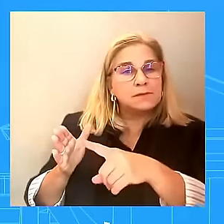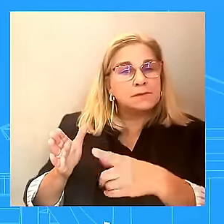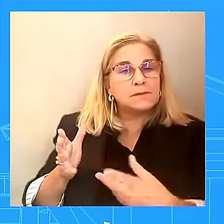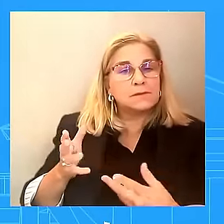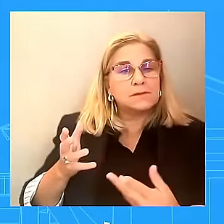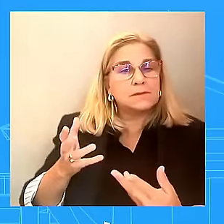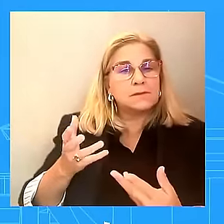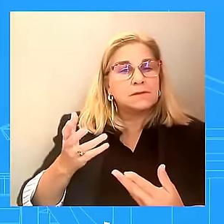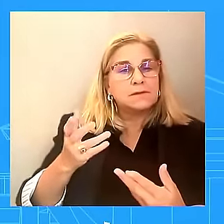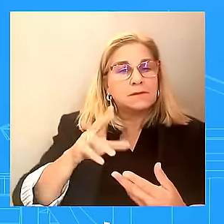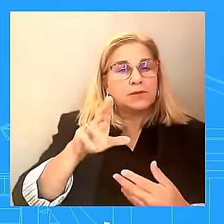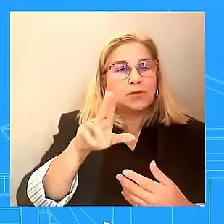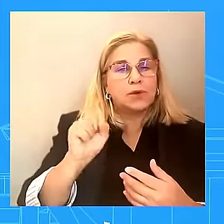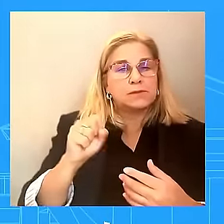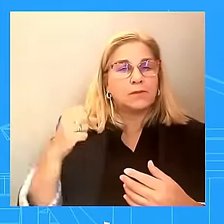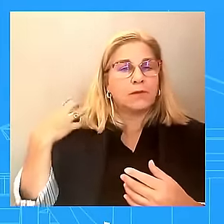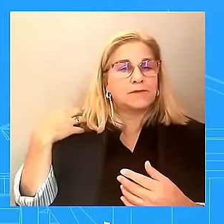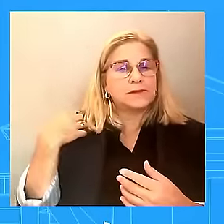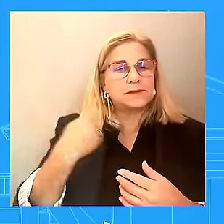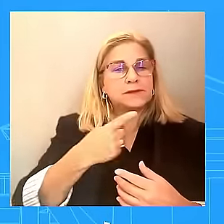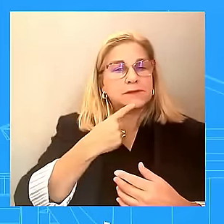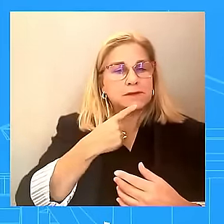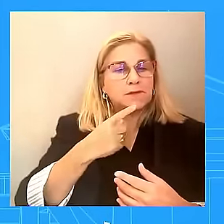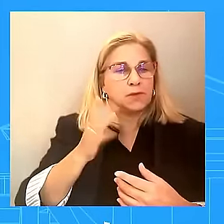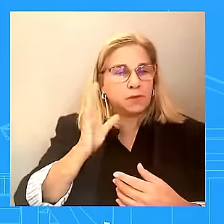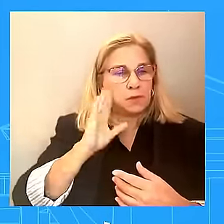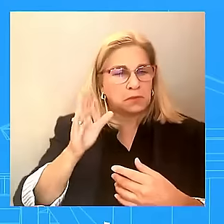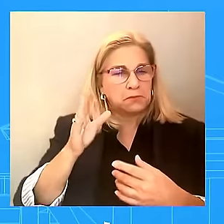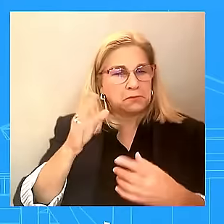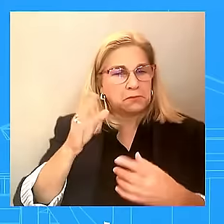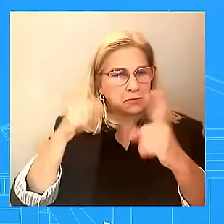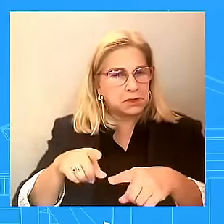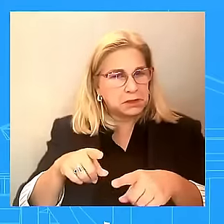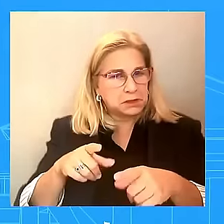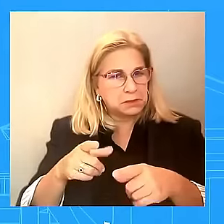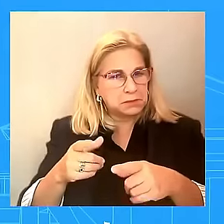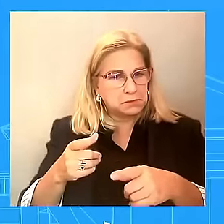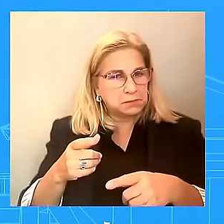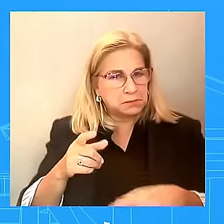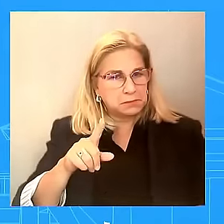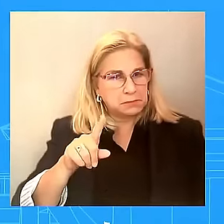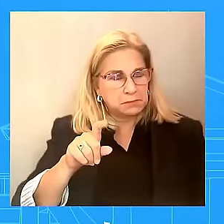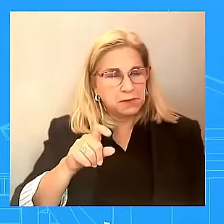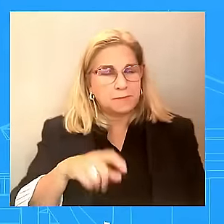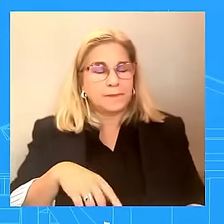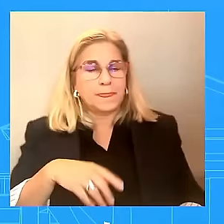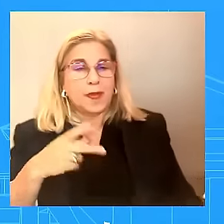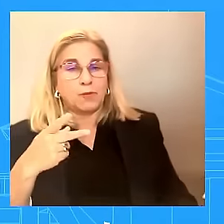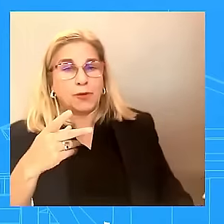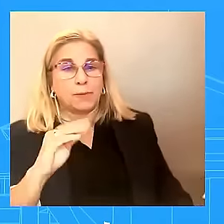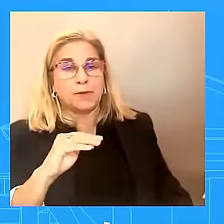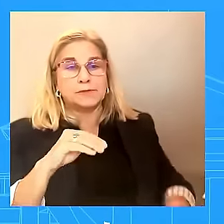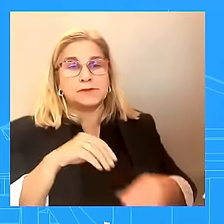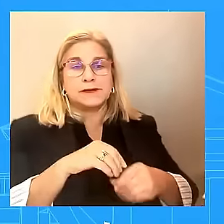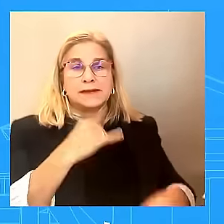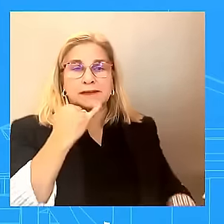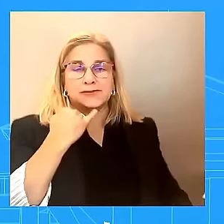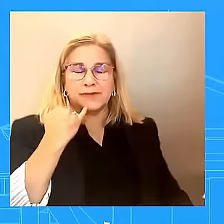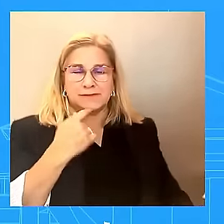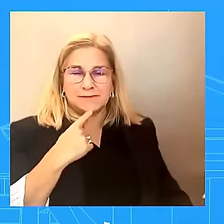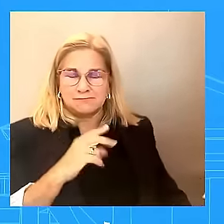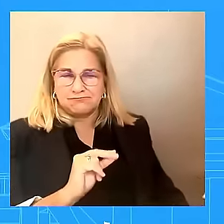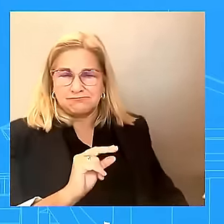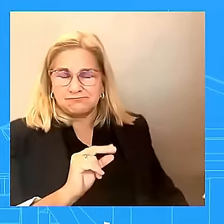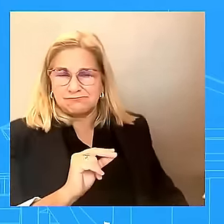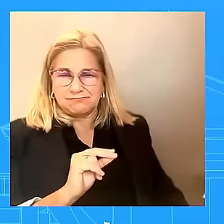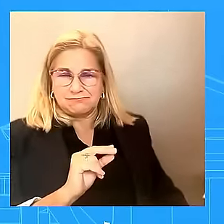imminently. Why are we hearing from the Prime Minister's office today? I would have to refer you to the Prime Minister's office. I'm just laying out the facts and what